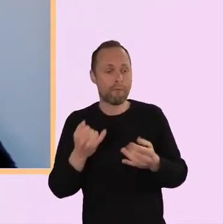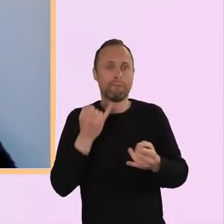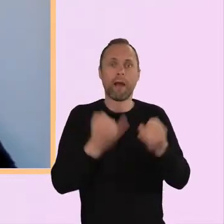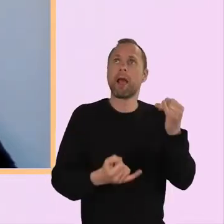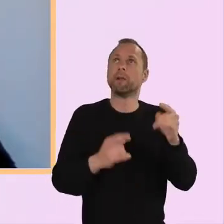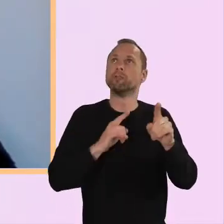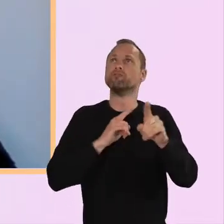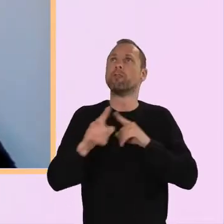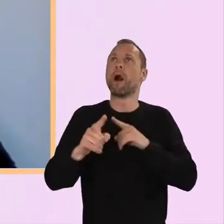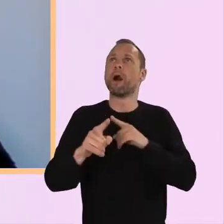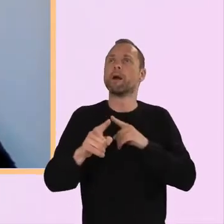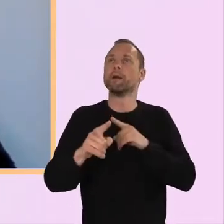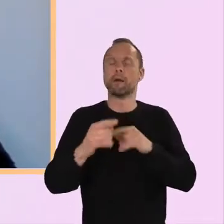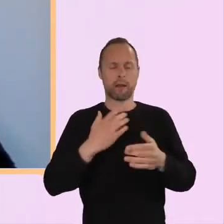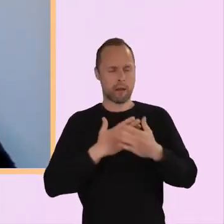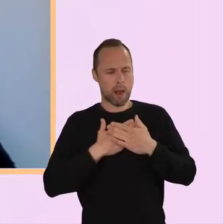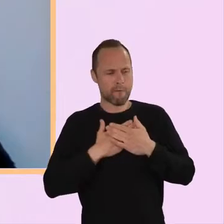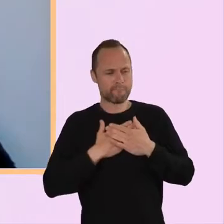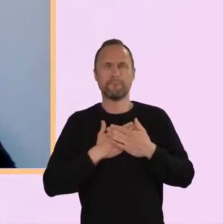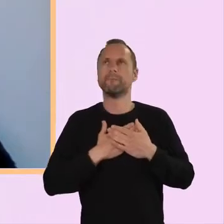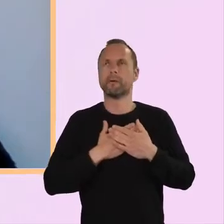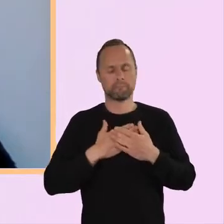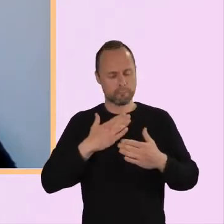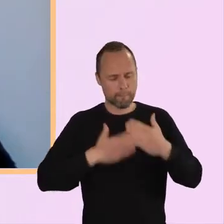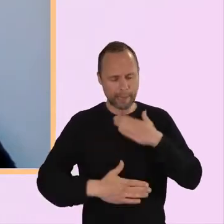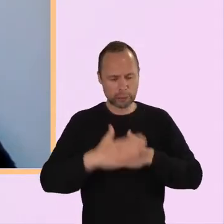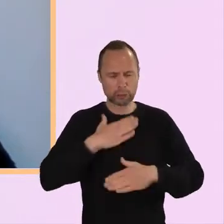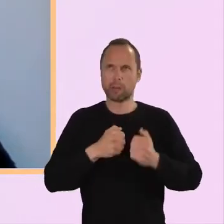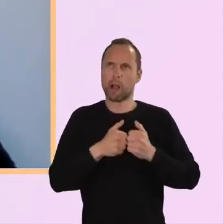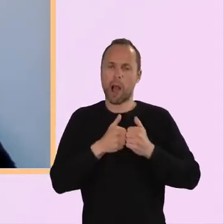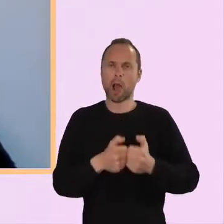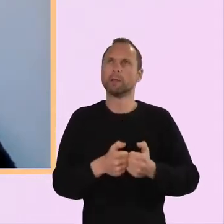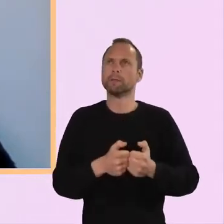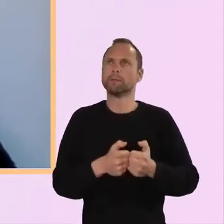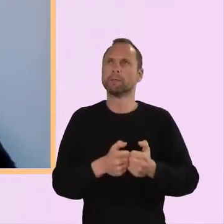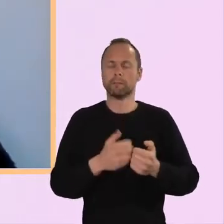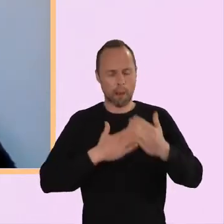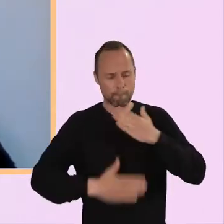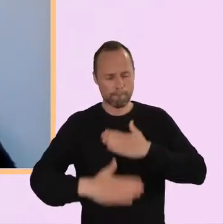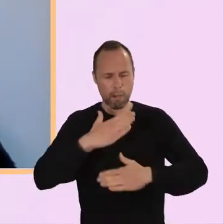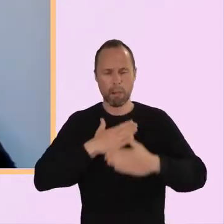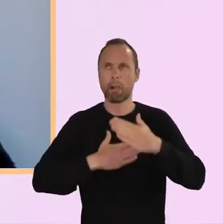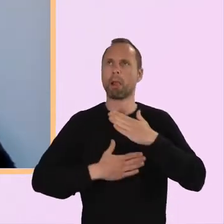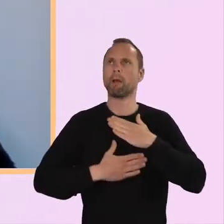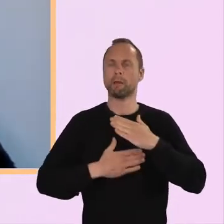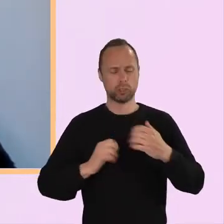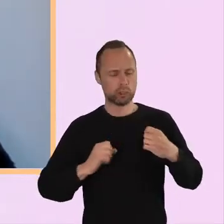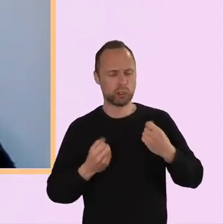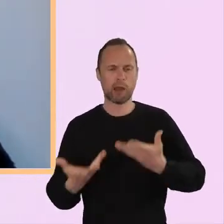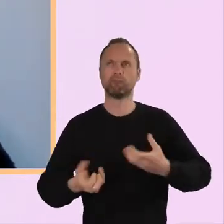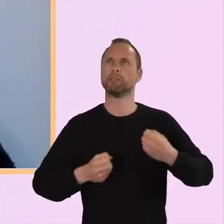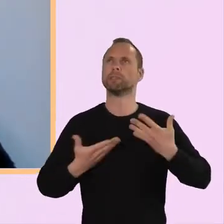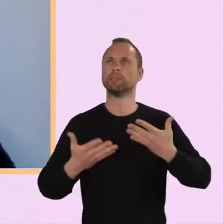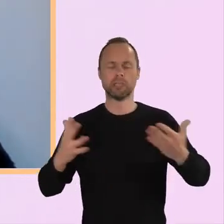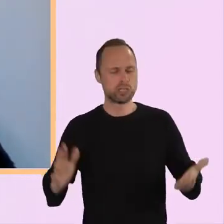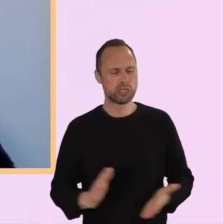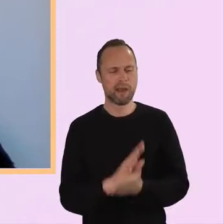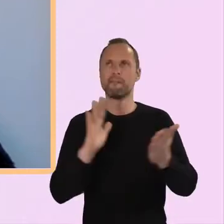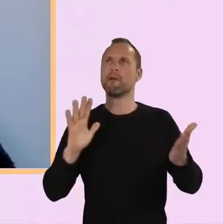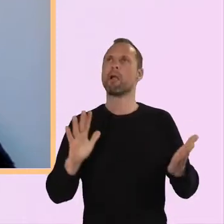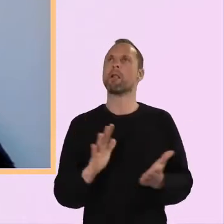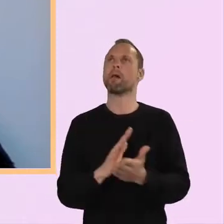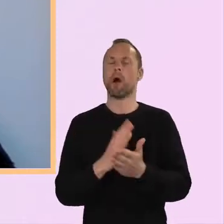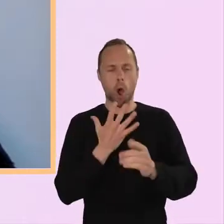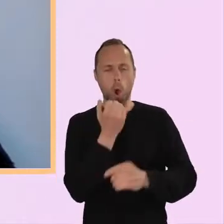and for the love which is patient and kind and self-effacing and generous and truthful and ever hopeful